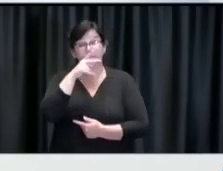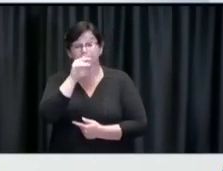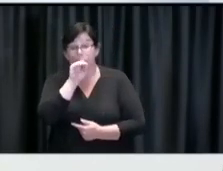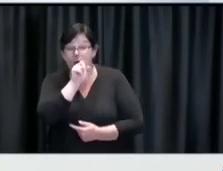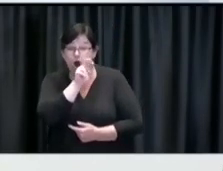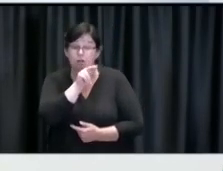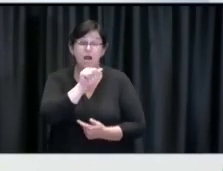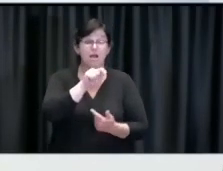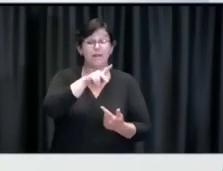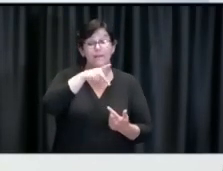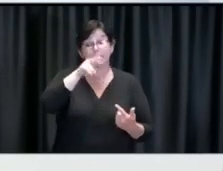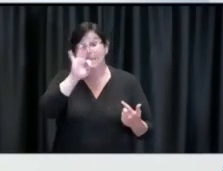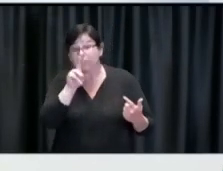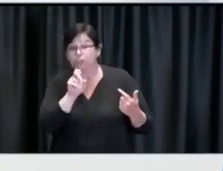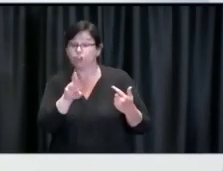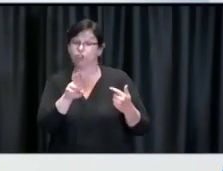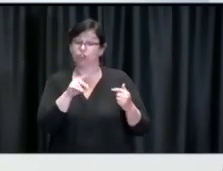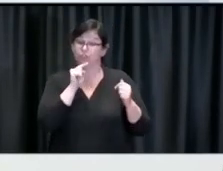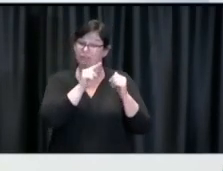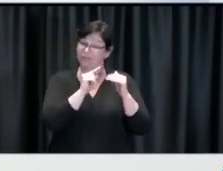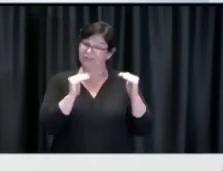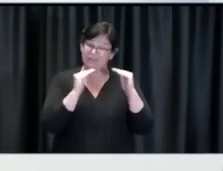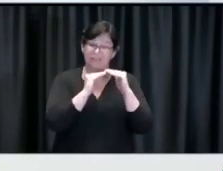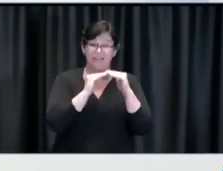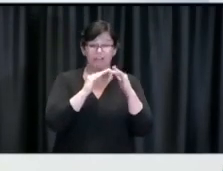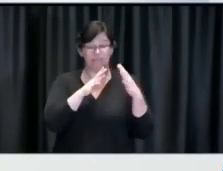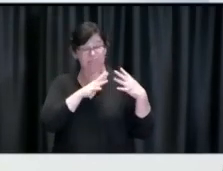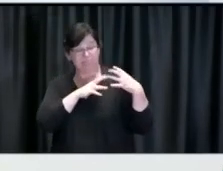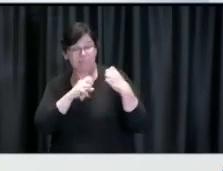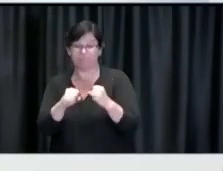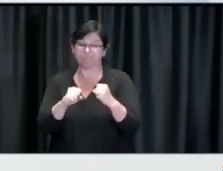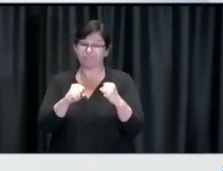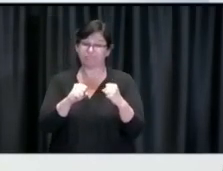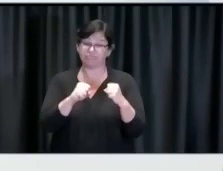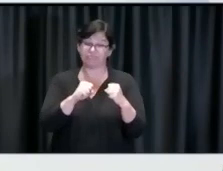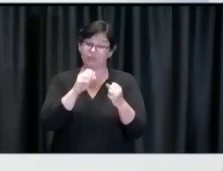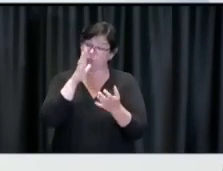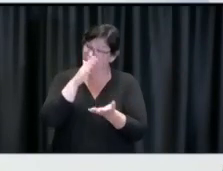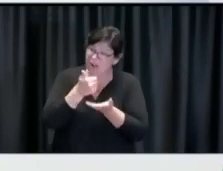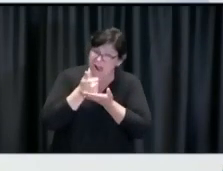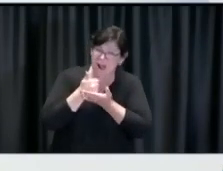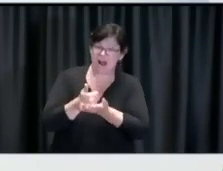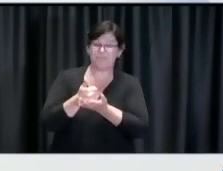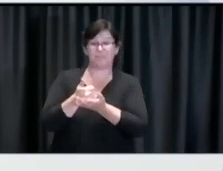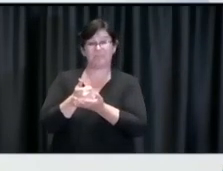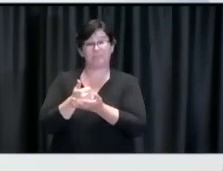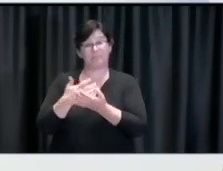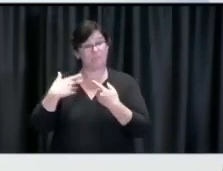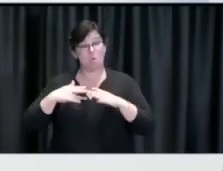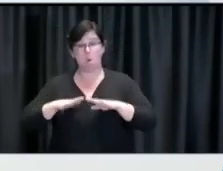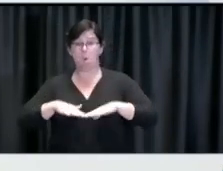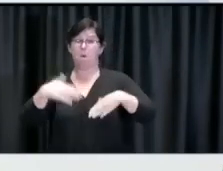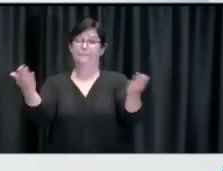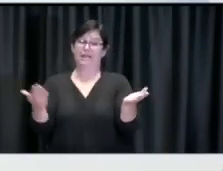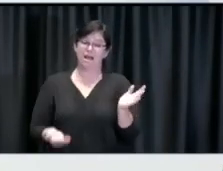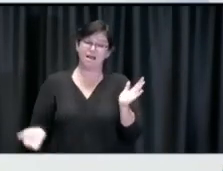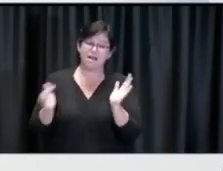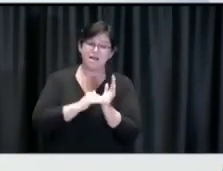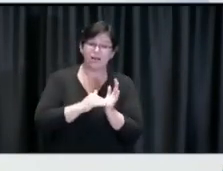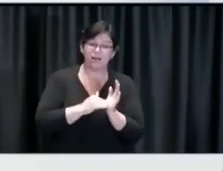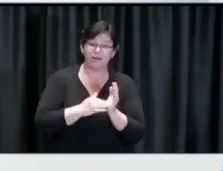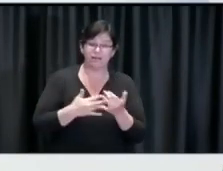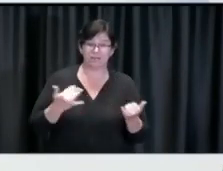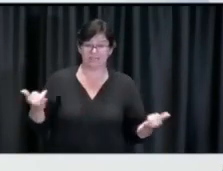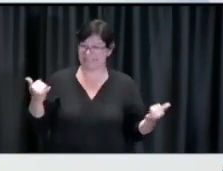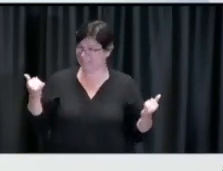received a first dose and about 50% of people left to get a second dose and be fully vaccinated.